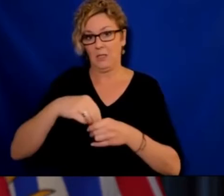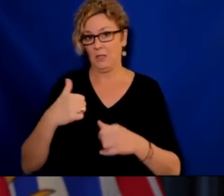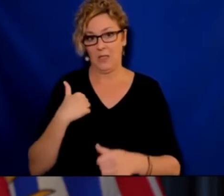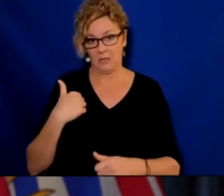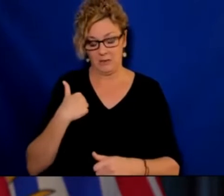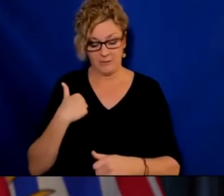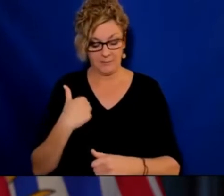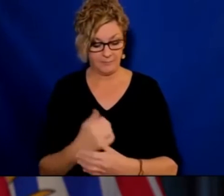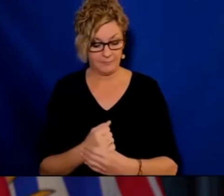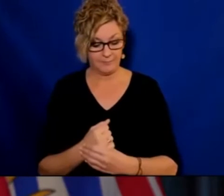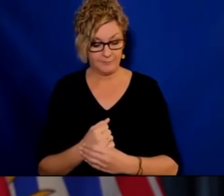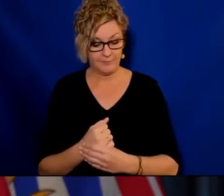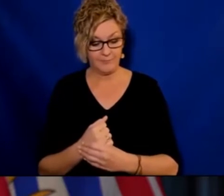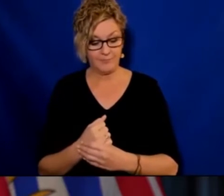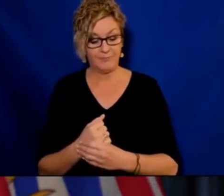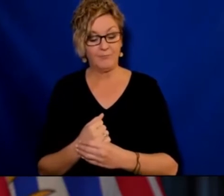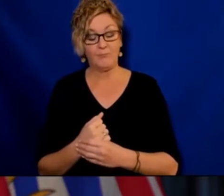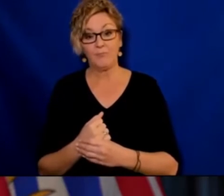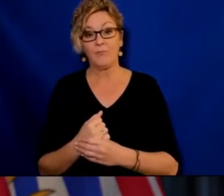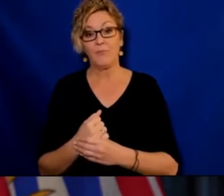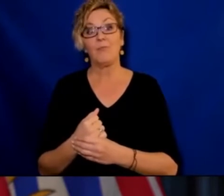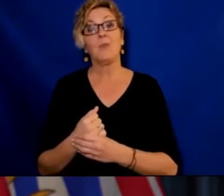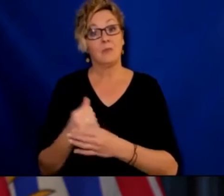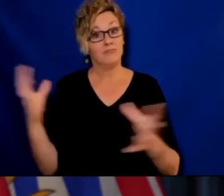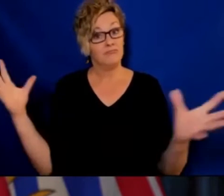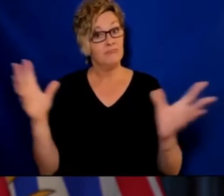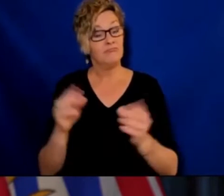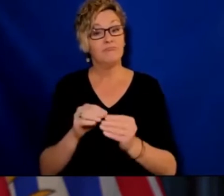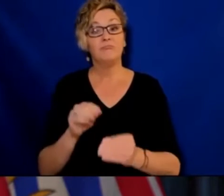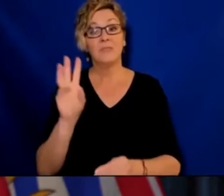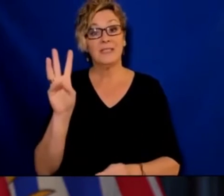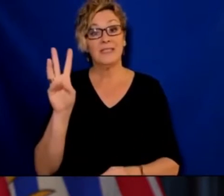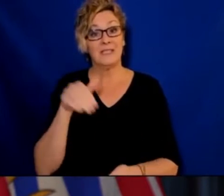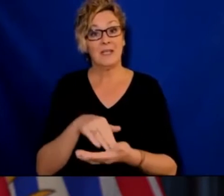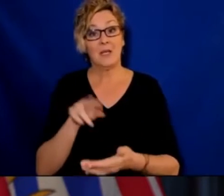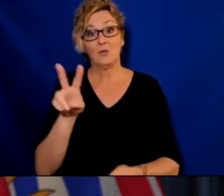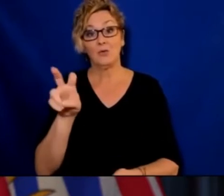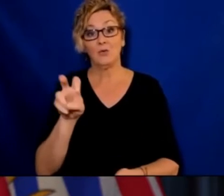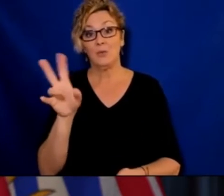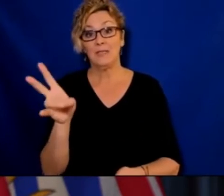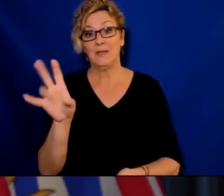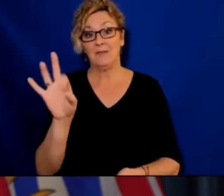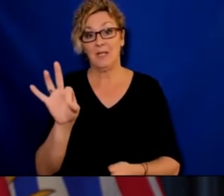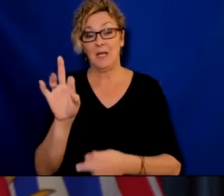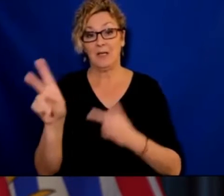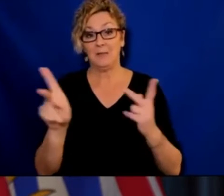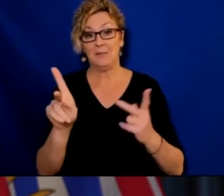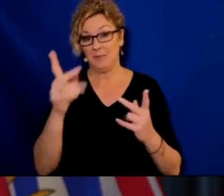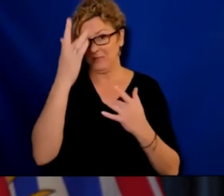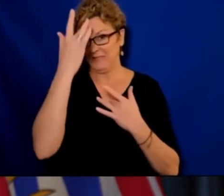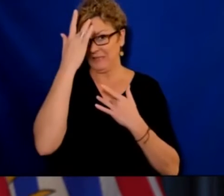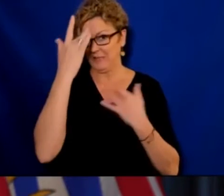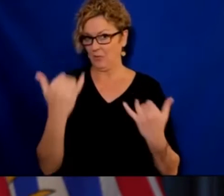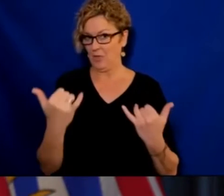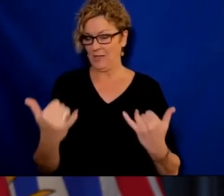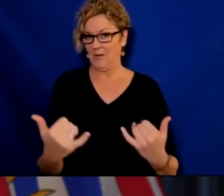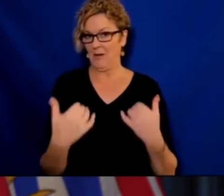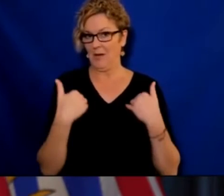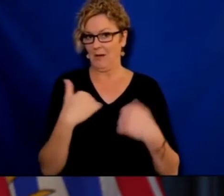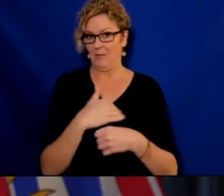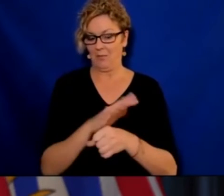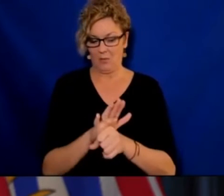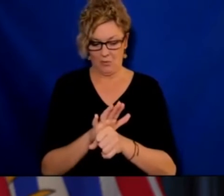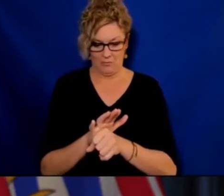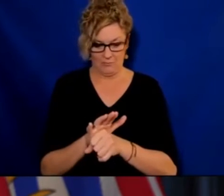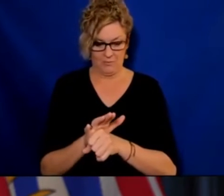6,279 active cases around the province in all health authorities, of whom 181